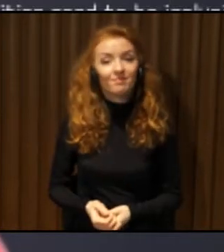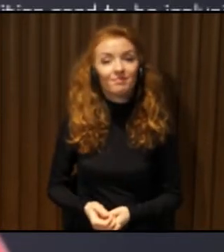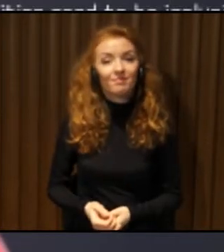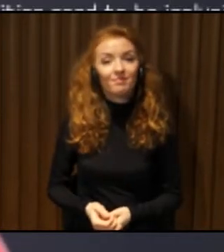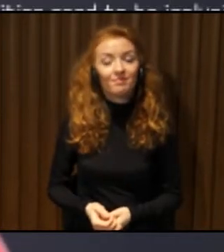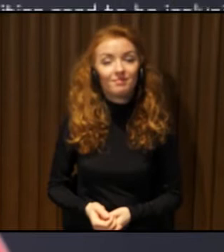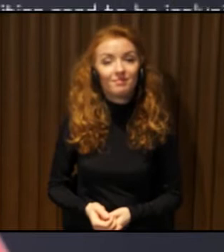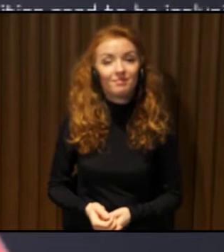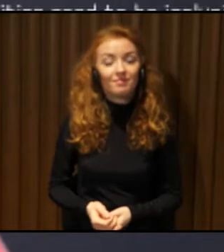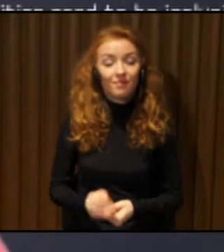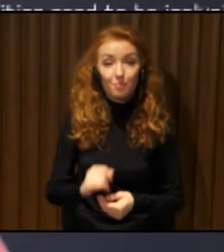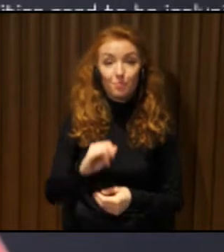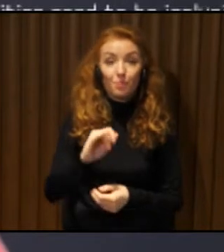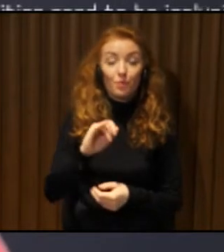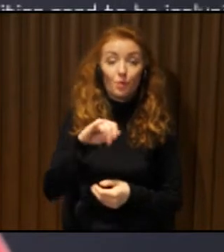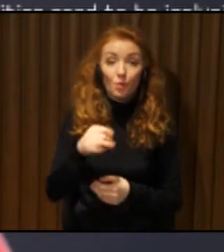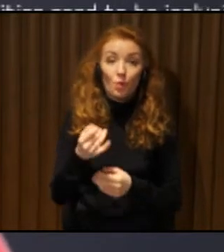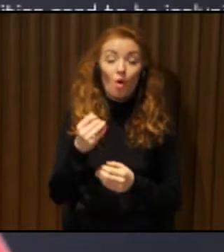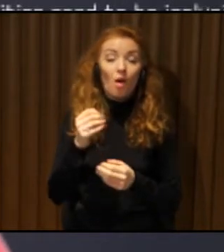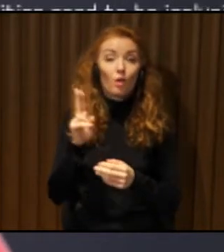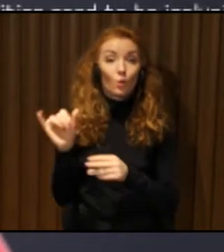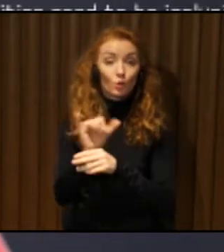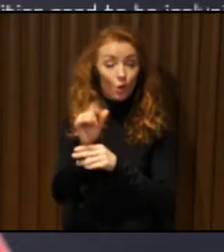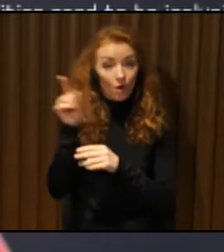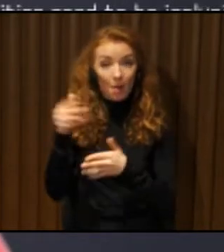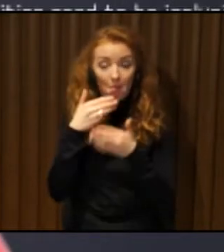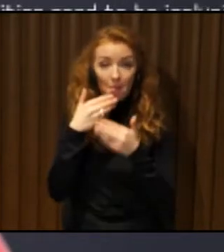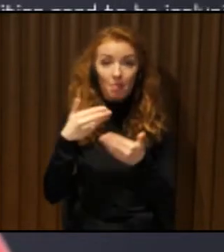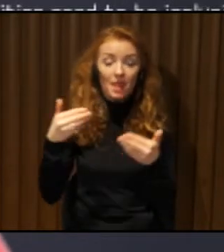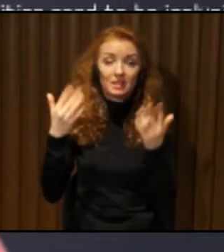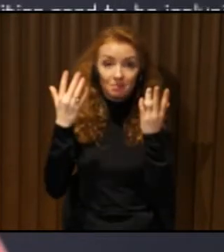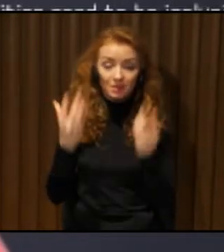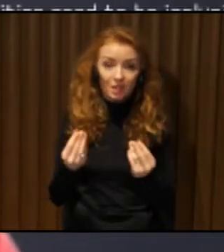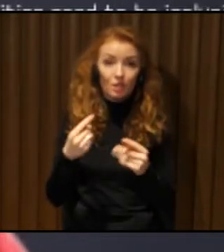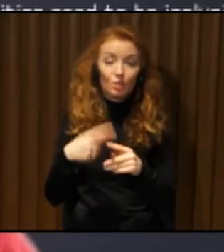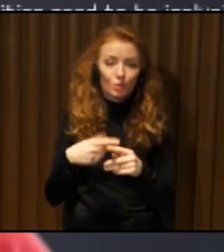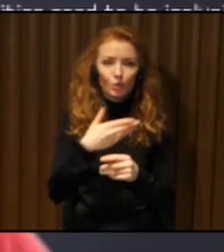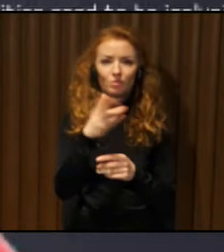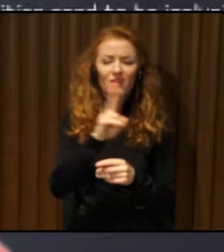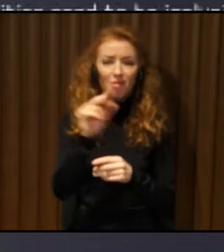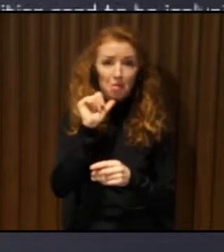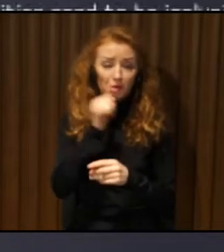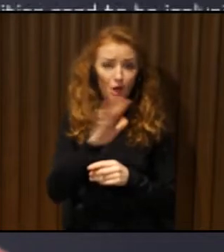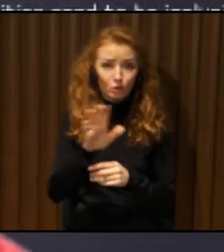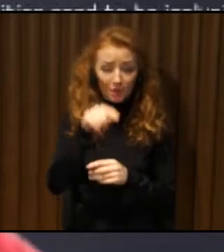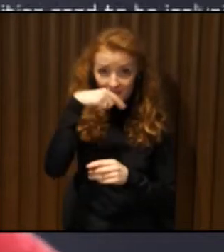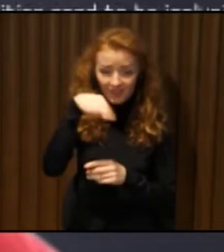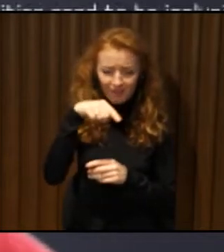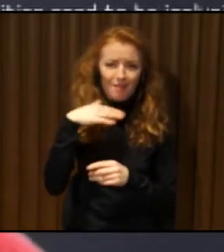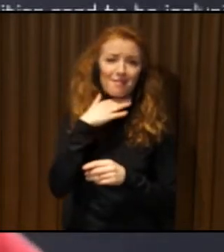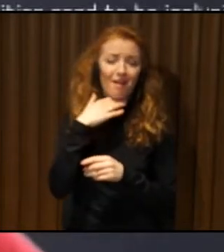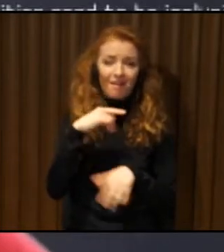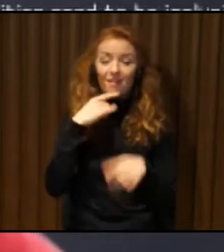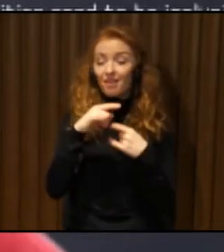Thanksgiving in New York. Oh, right. Yeah, you don't like turkeys. Nevertheless, we want to speak about this